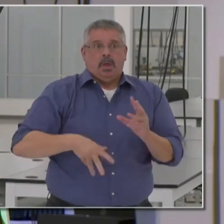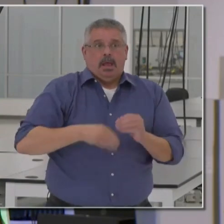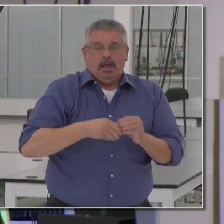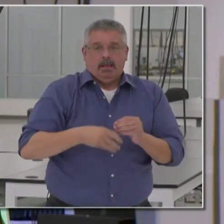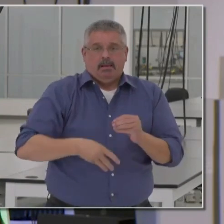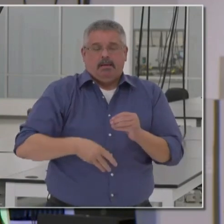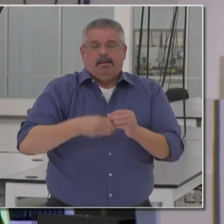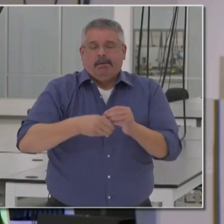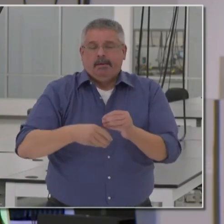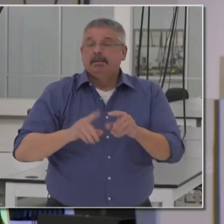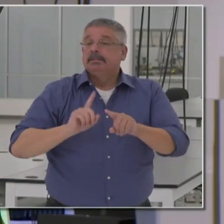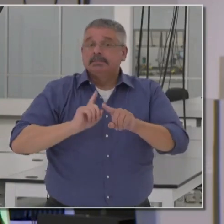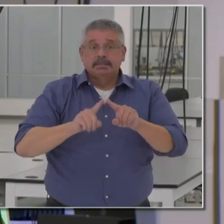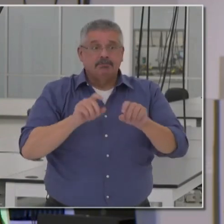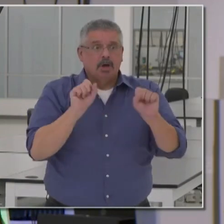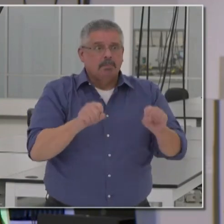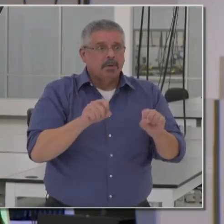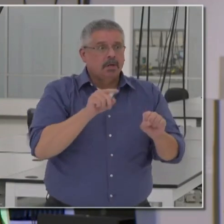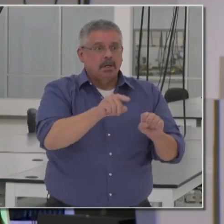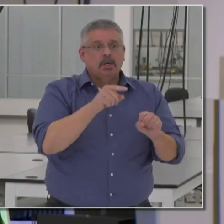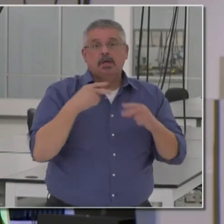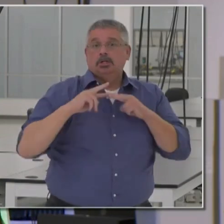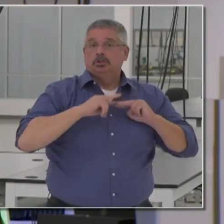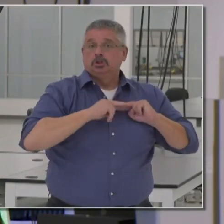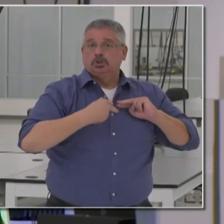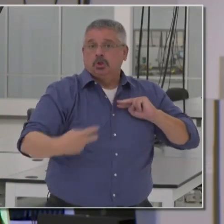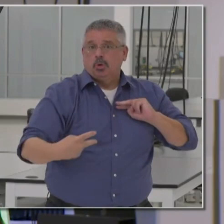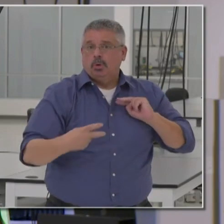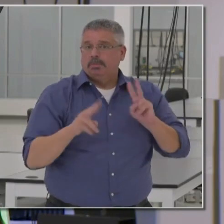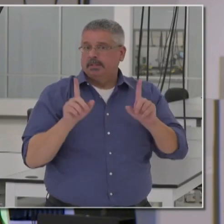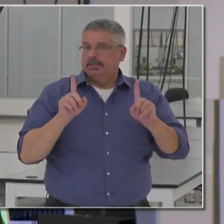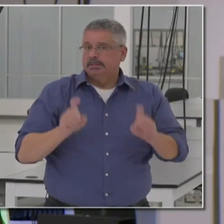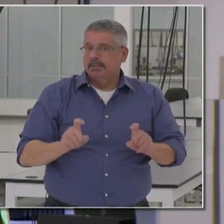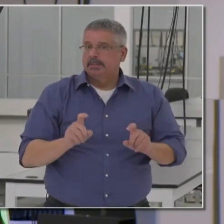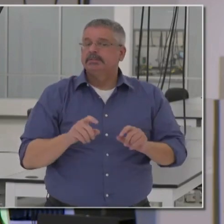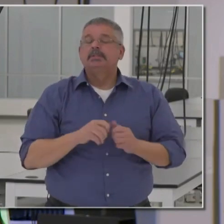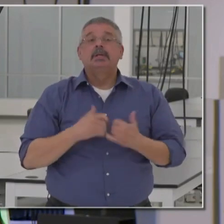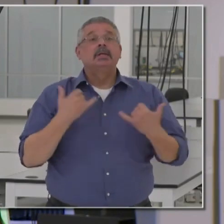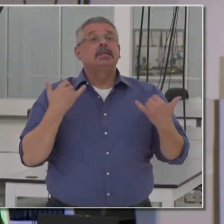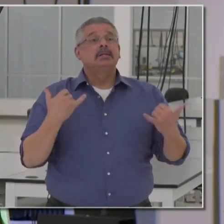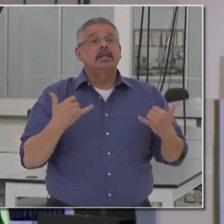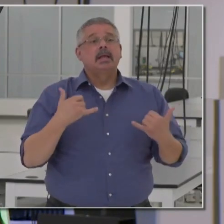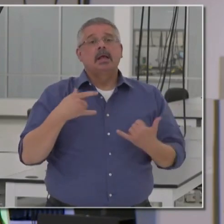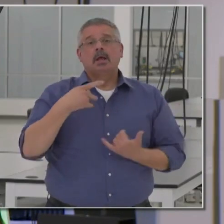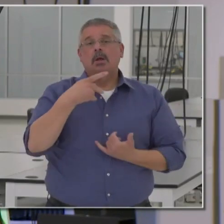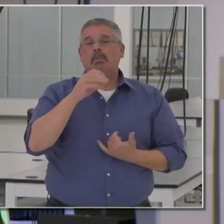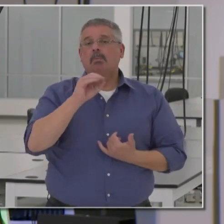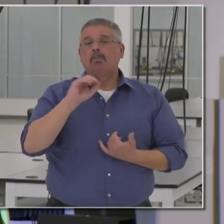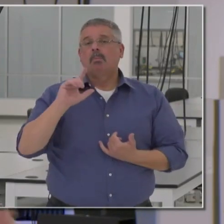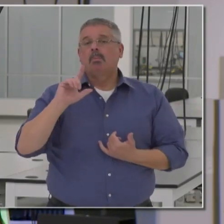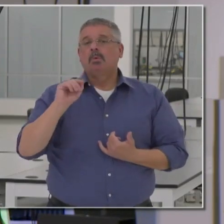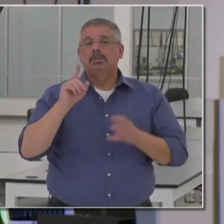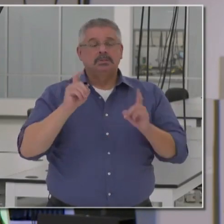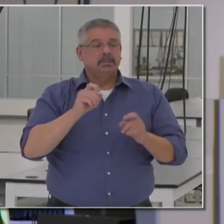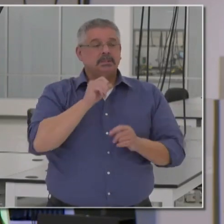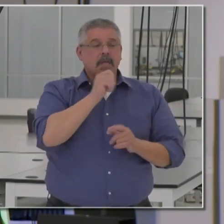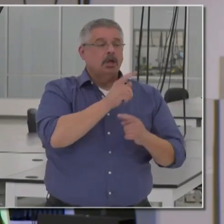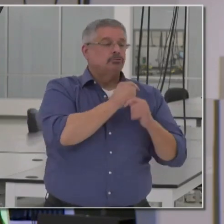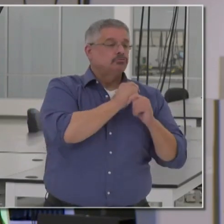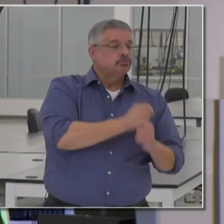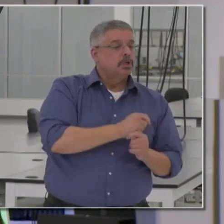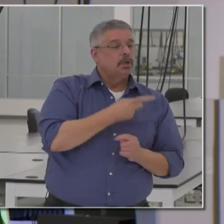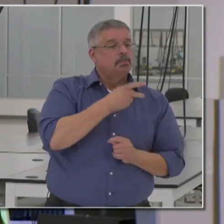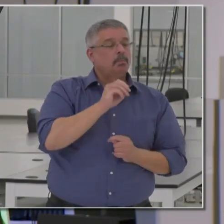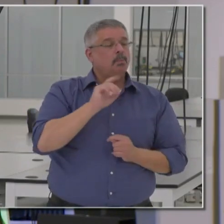on different capacity and genomics testing. Our capacity now to do pooled testing, not just traditional